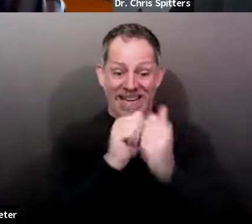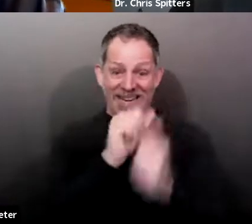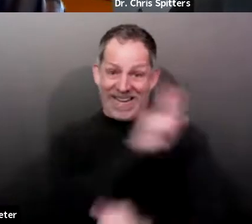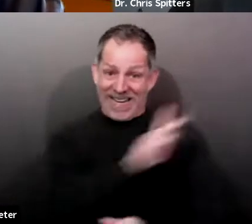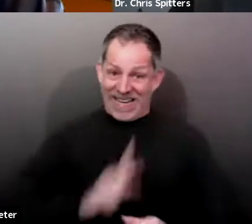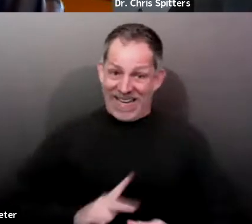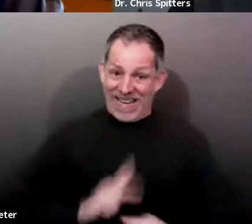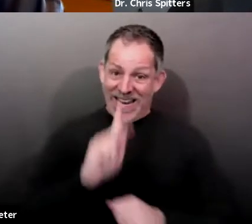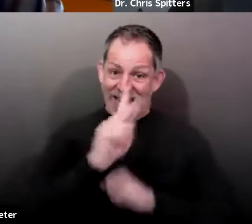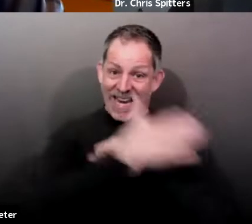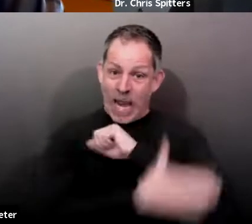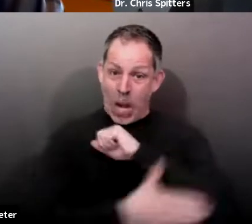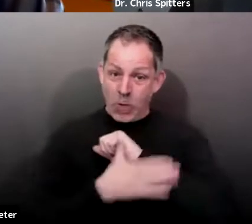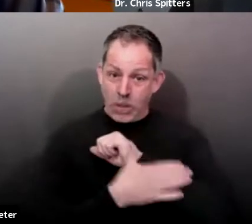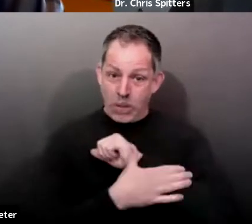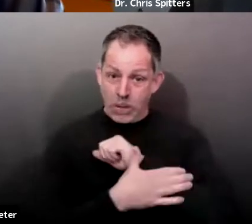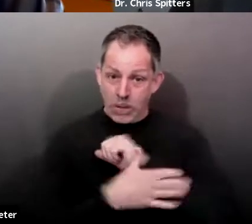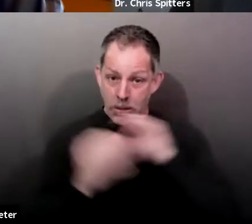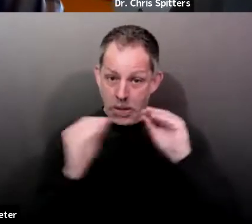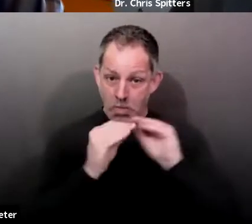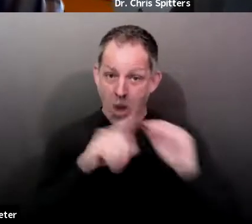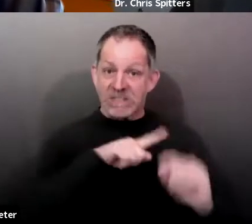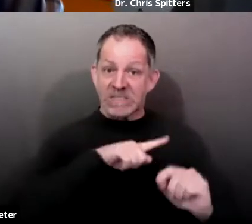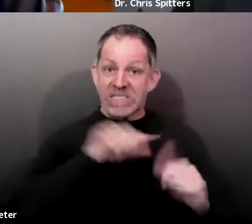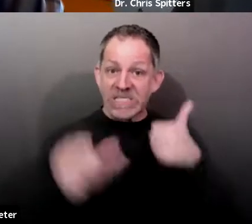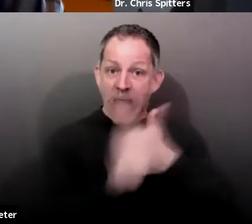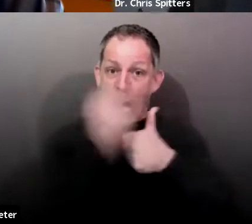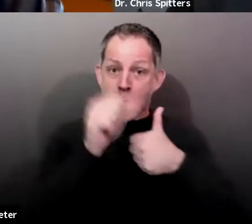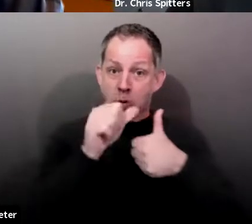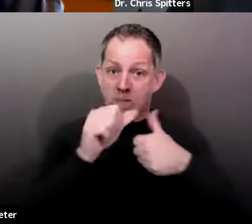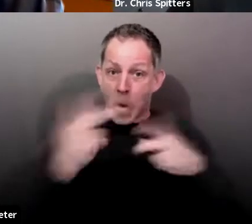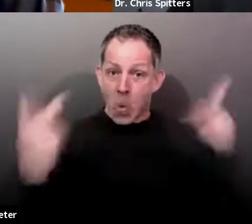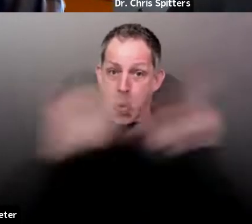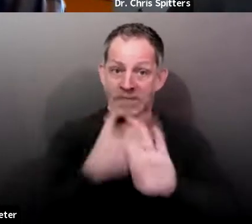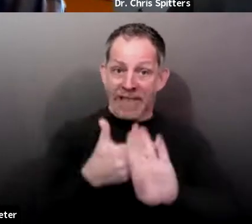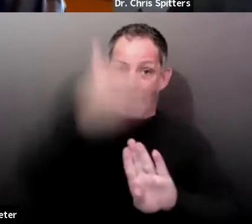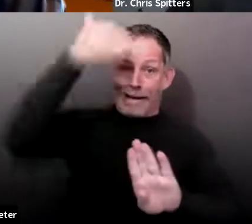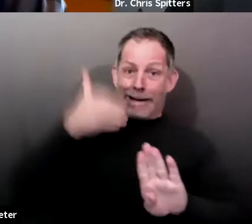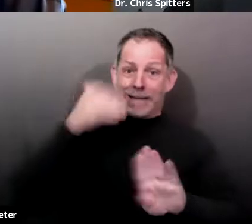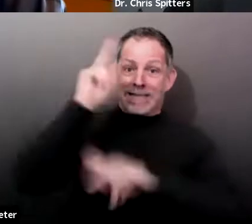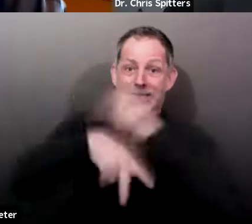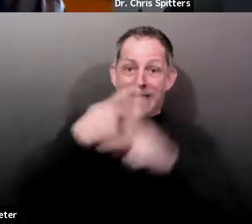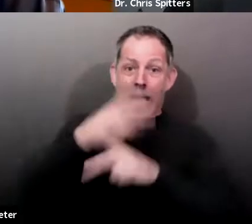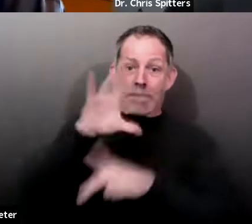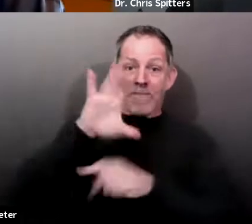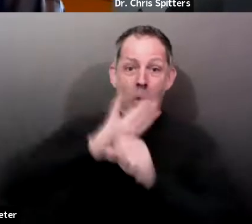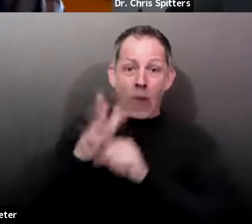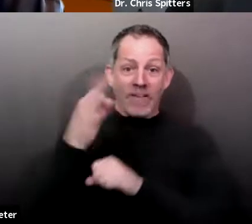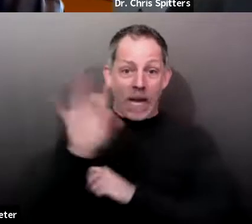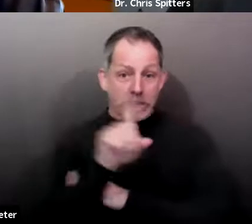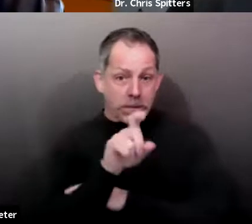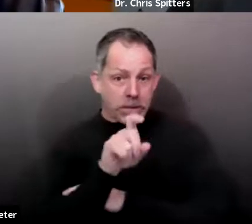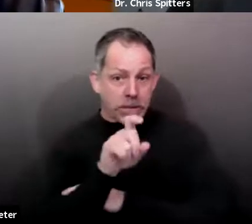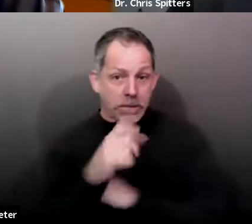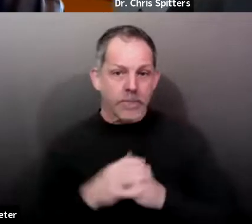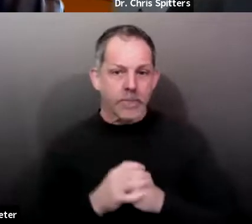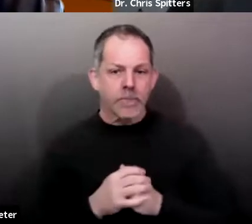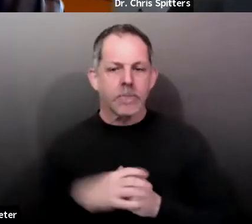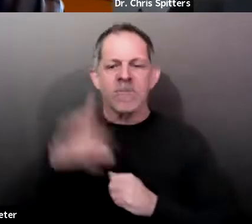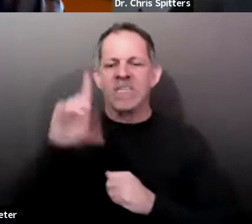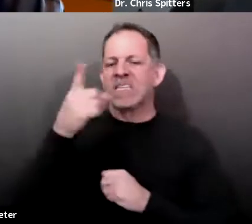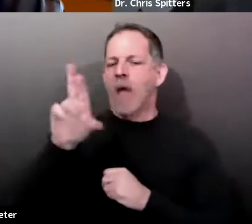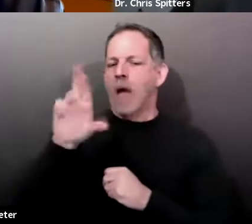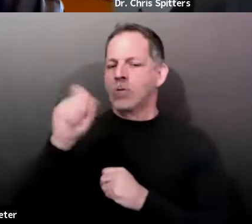Well, so the B we've, to date, we've still only got the two B.1.1